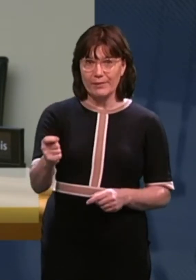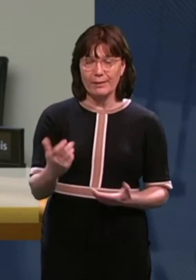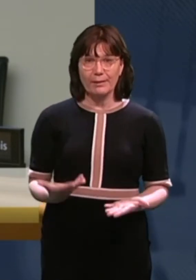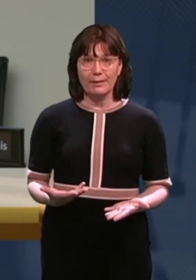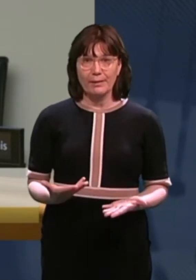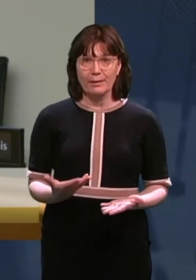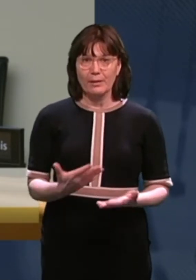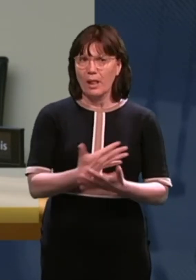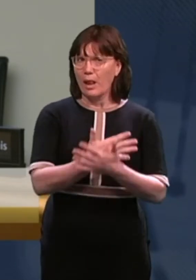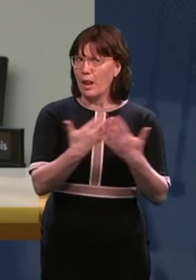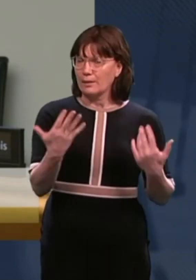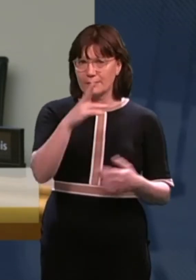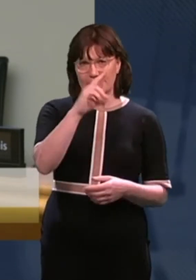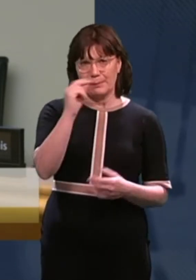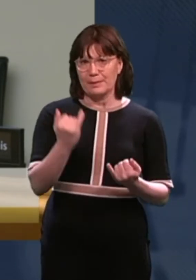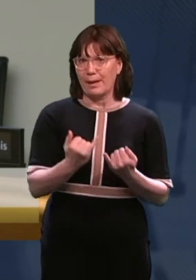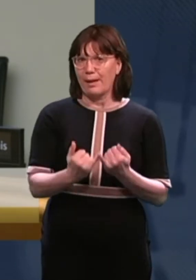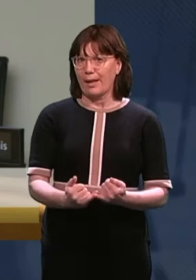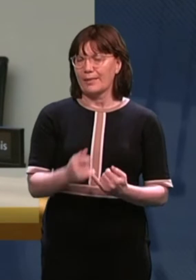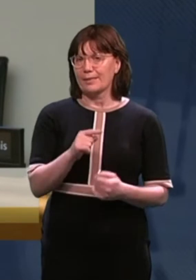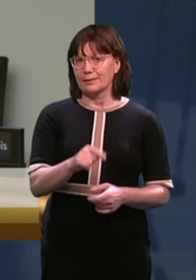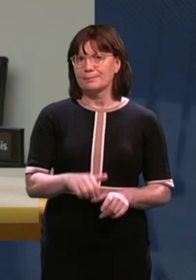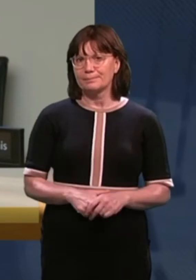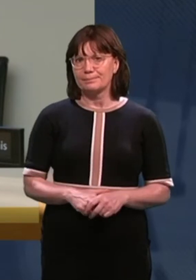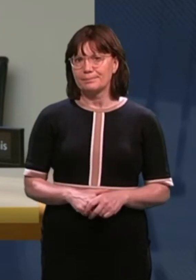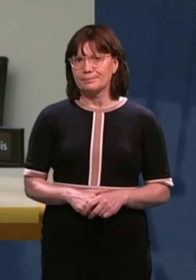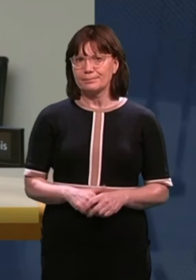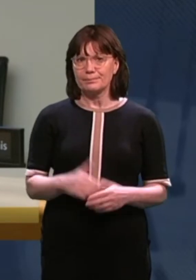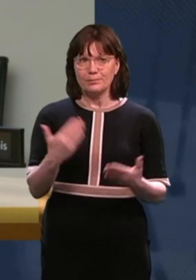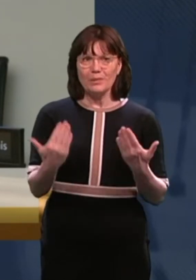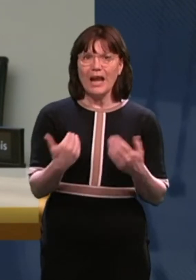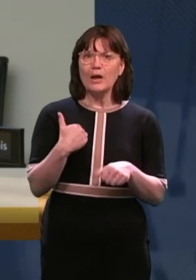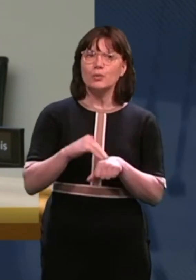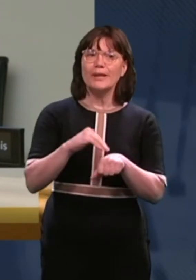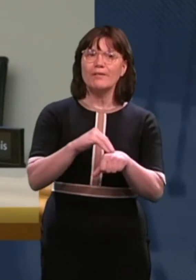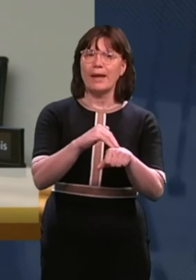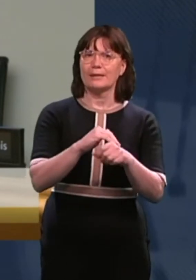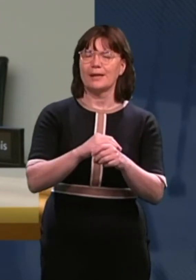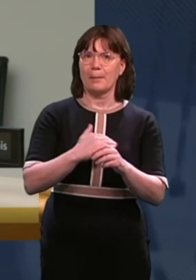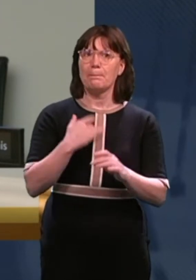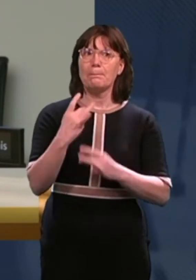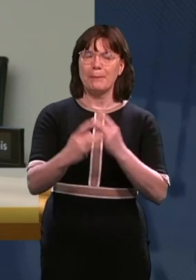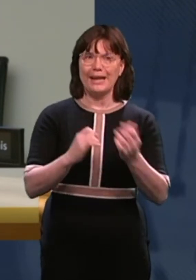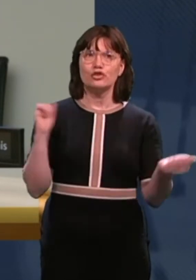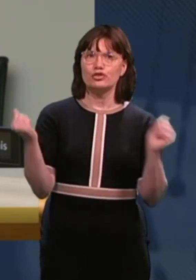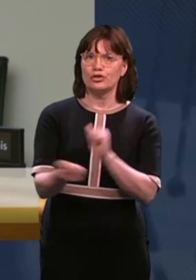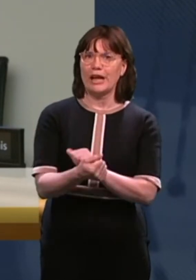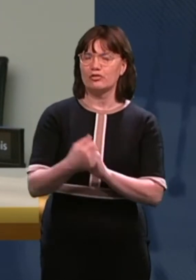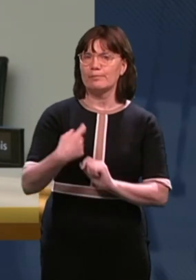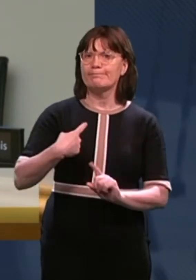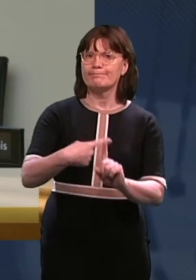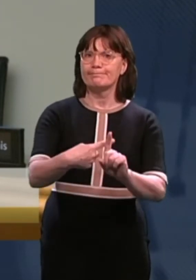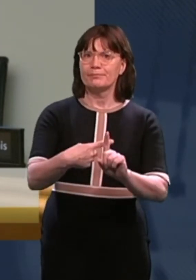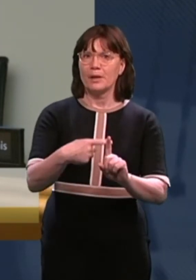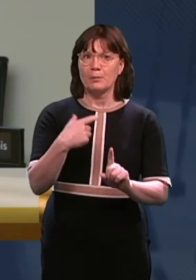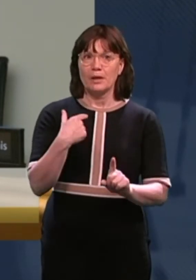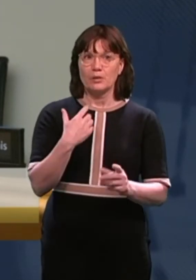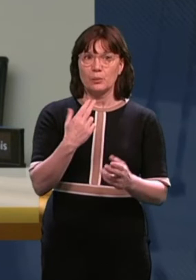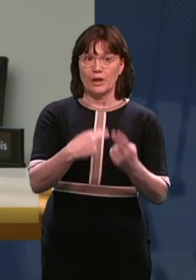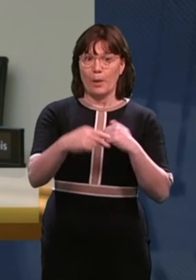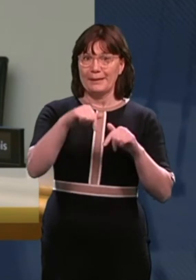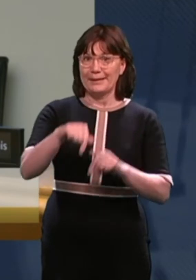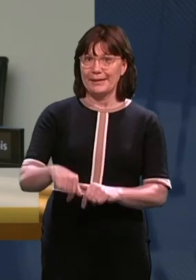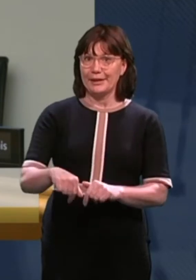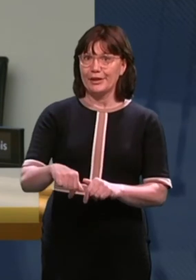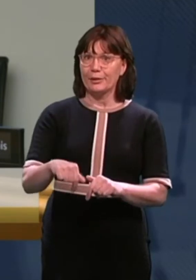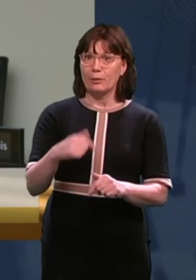of this. But ultimately for us to be able to actually effect changes we need ministers to come in and we do not always get such a positive response. I just want